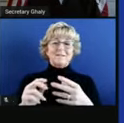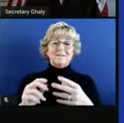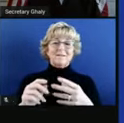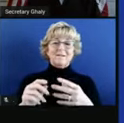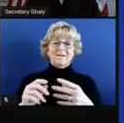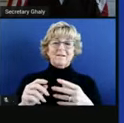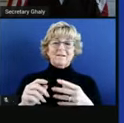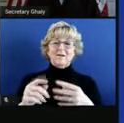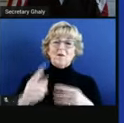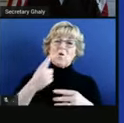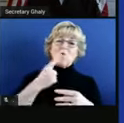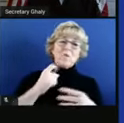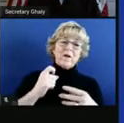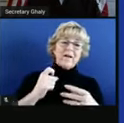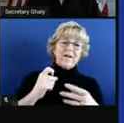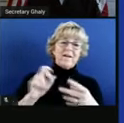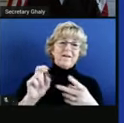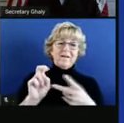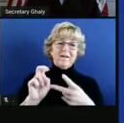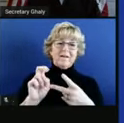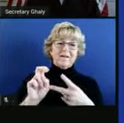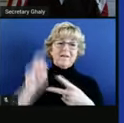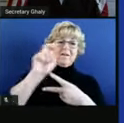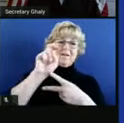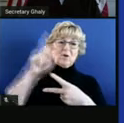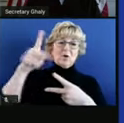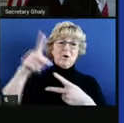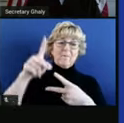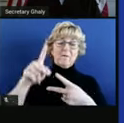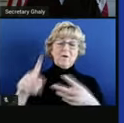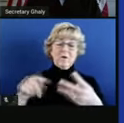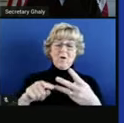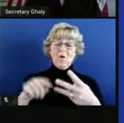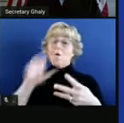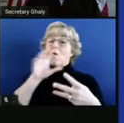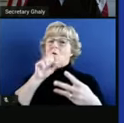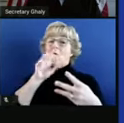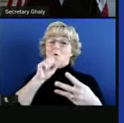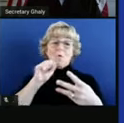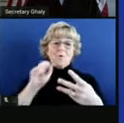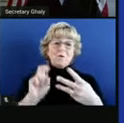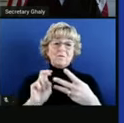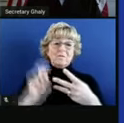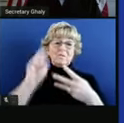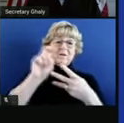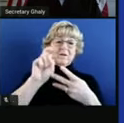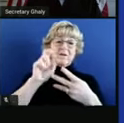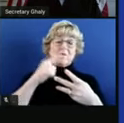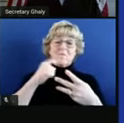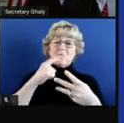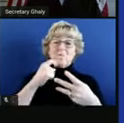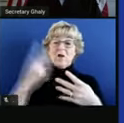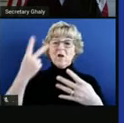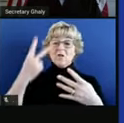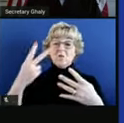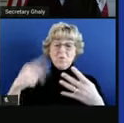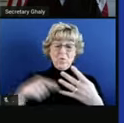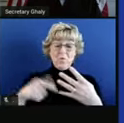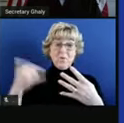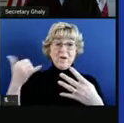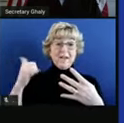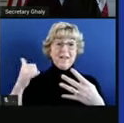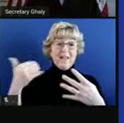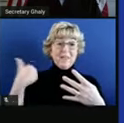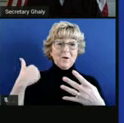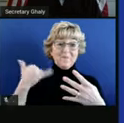red to purple. Others move from orange to red. And the two that had been in yellow have now moved to